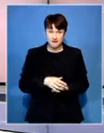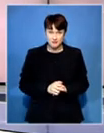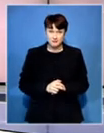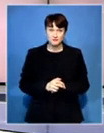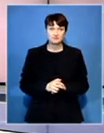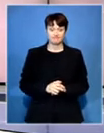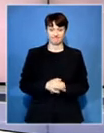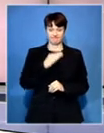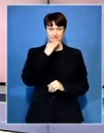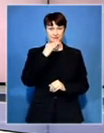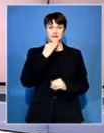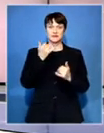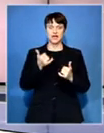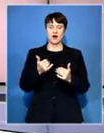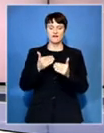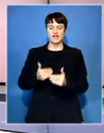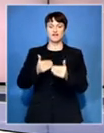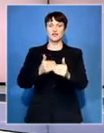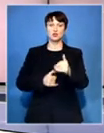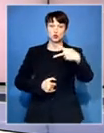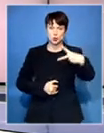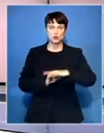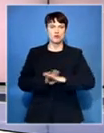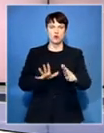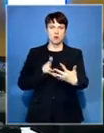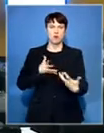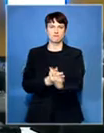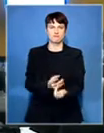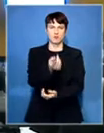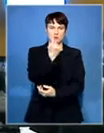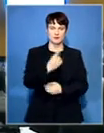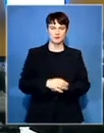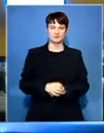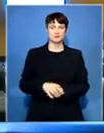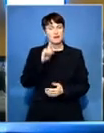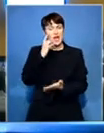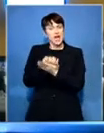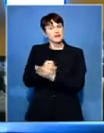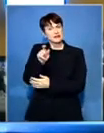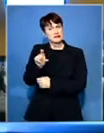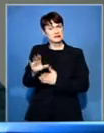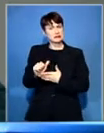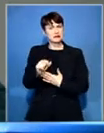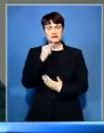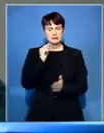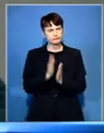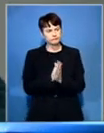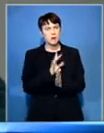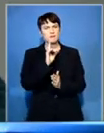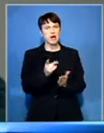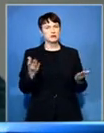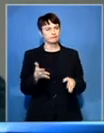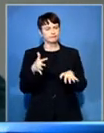proceedings will no longer be divided into two phases. Evidence leaders tabled a motion to blend proceedings